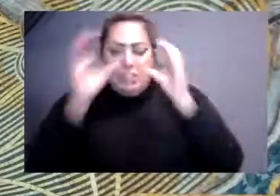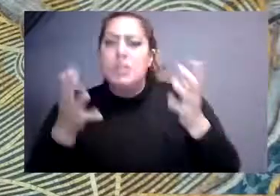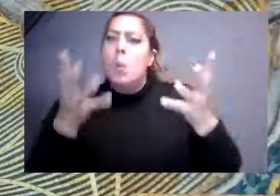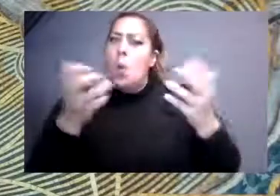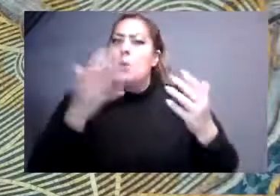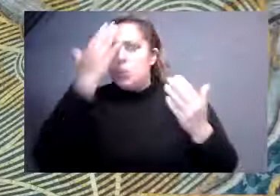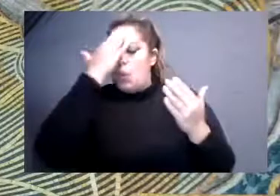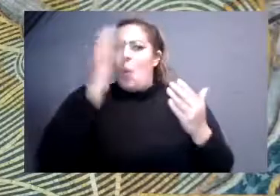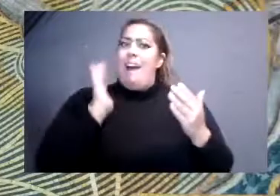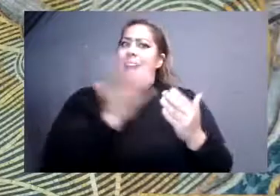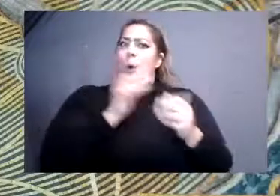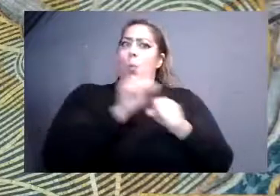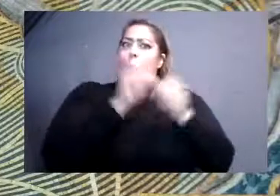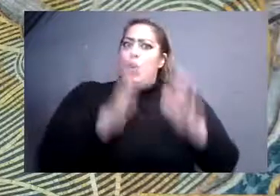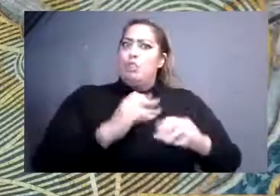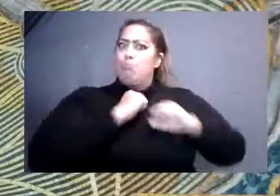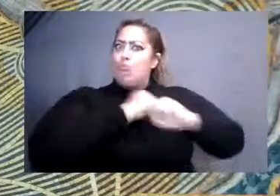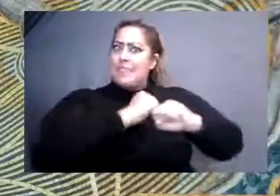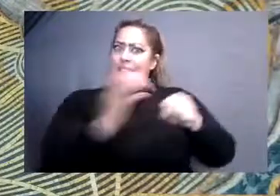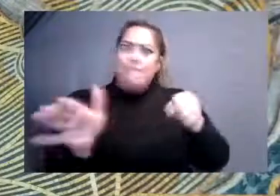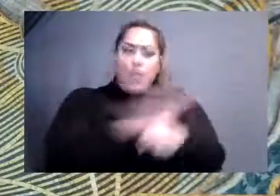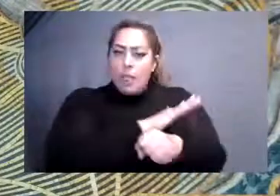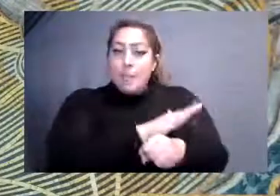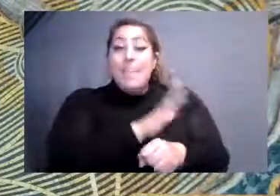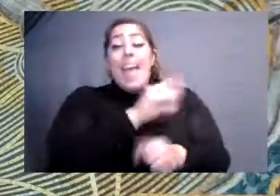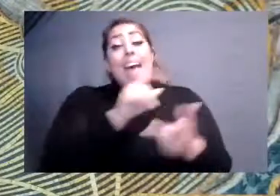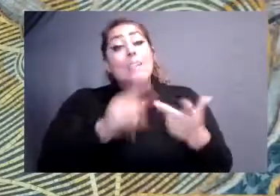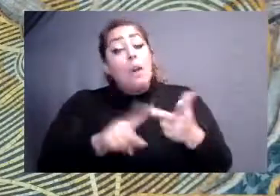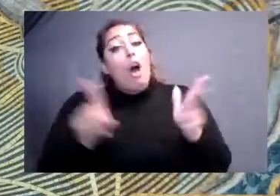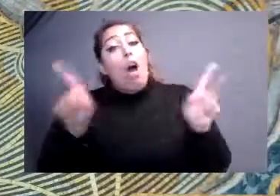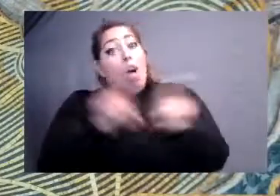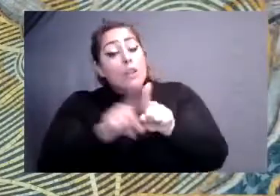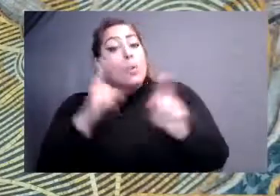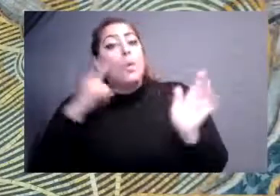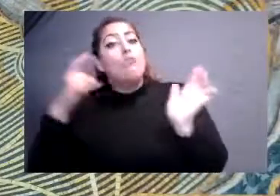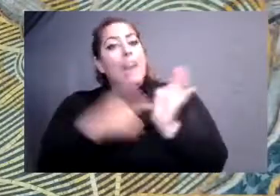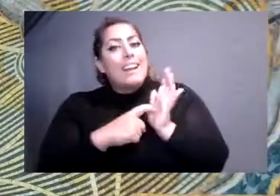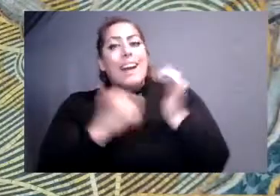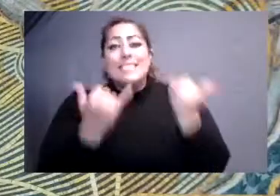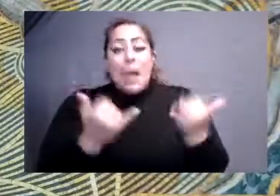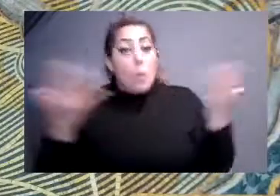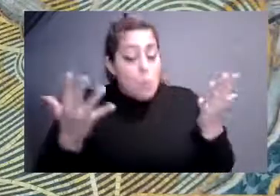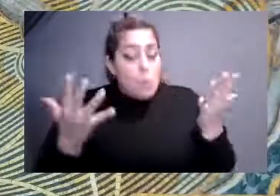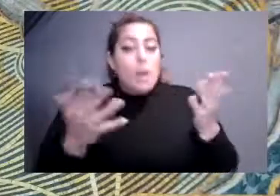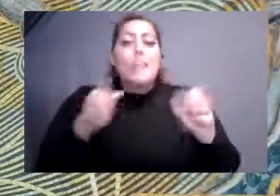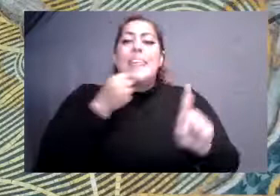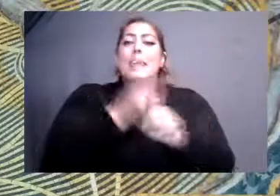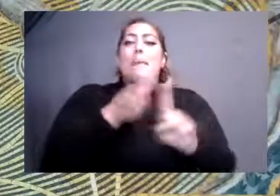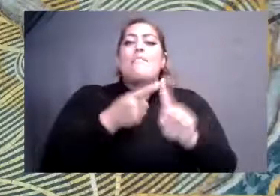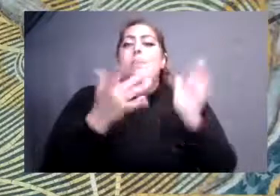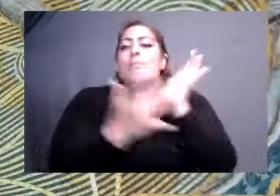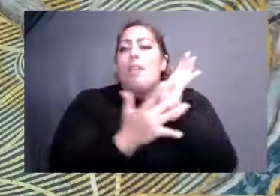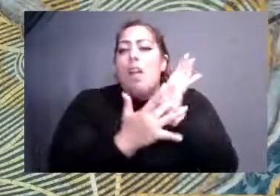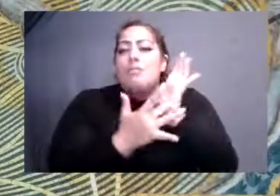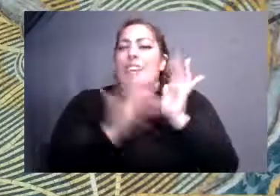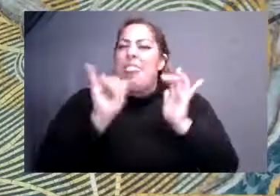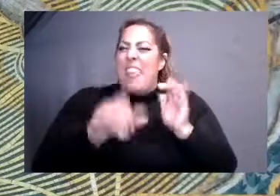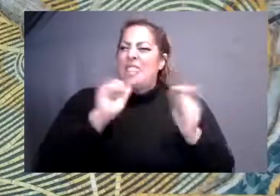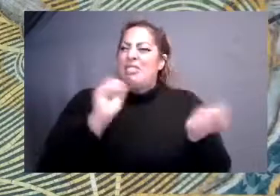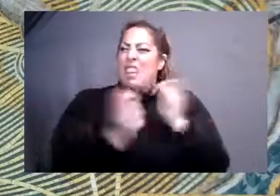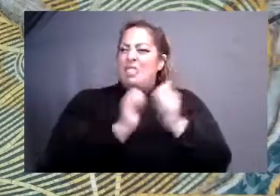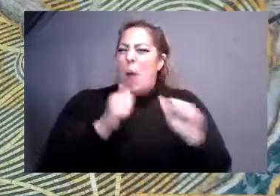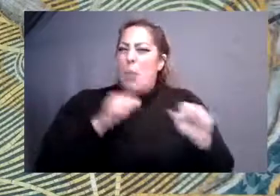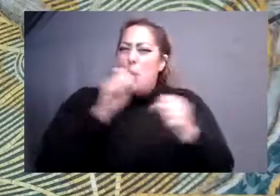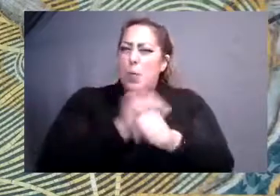also the impacts of technology have changed the way we work. And that's something the labor movement is looking at